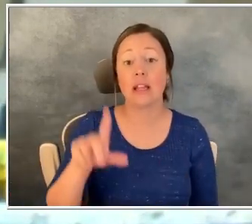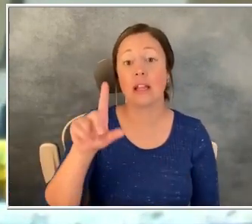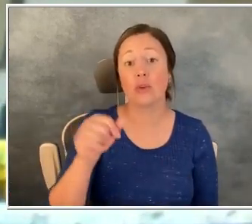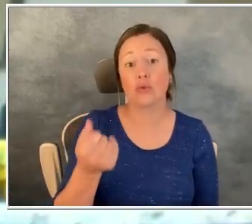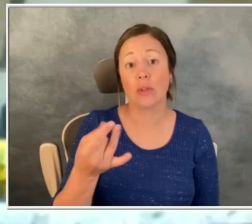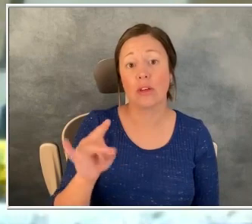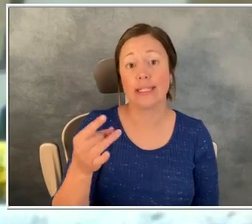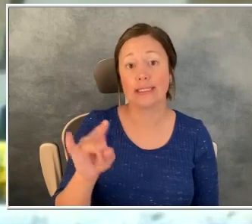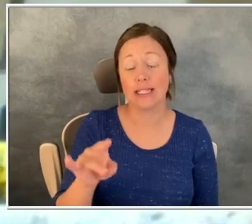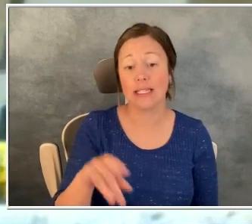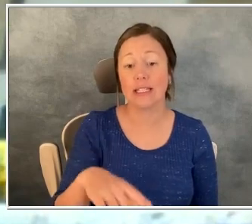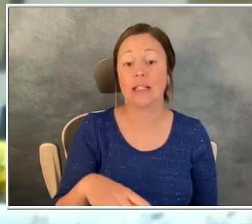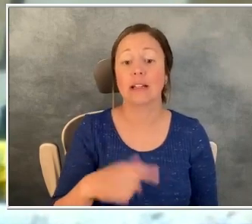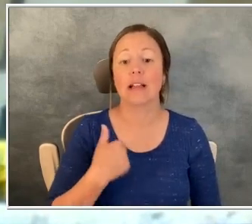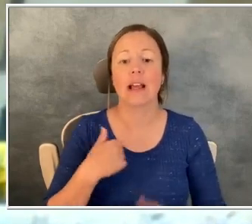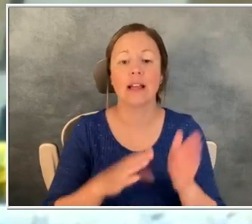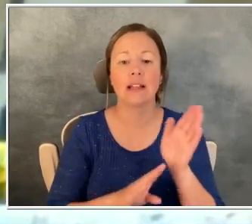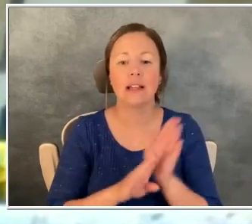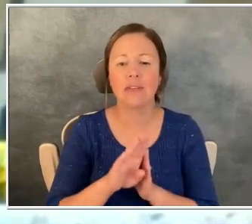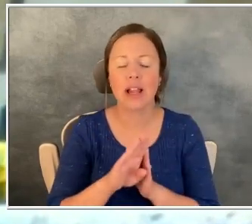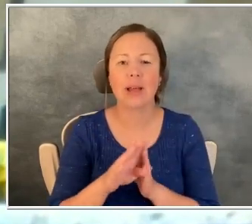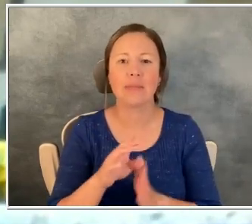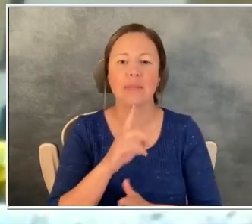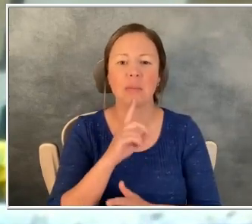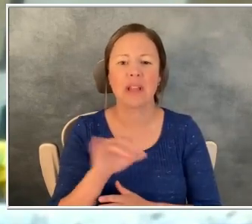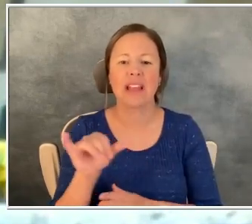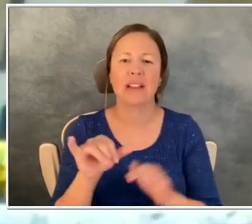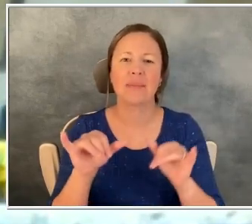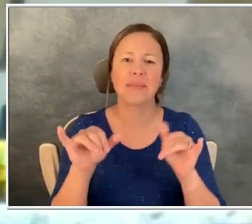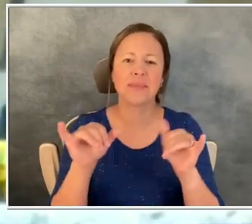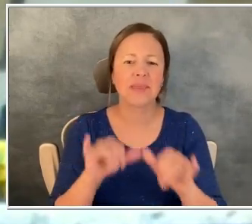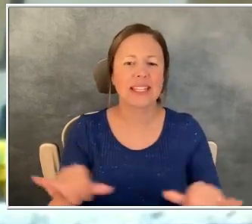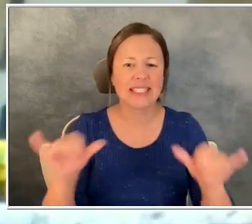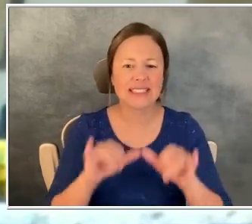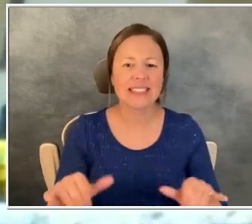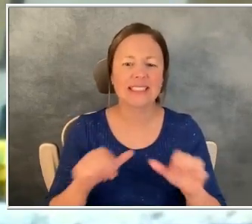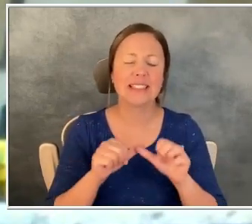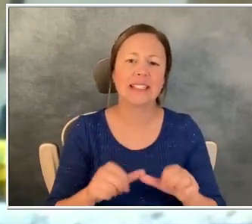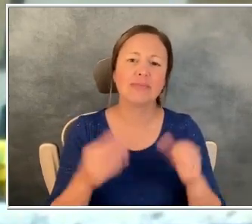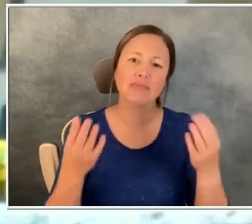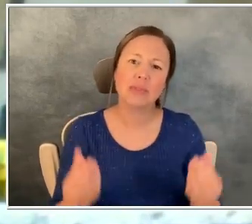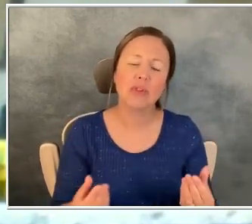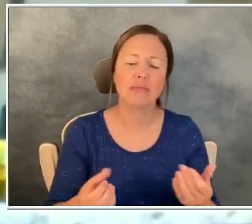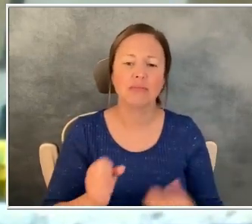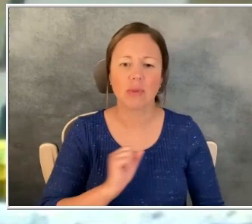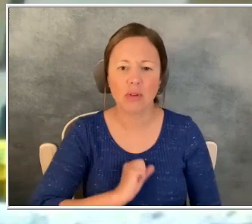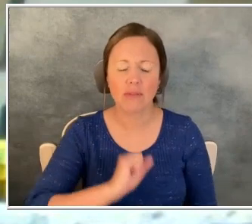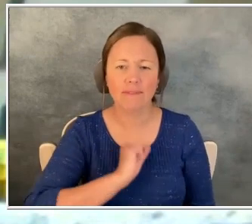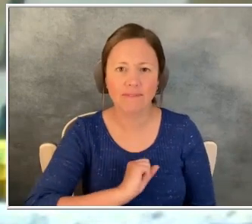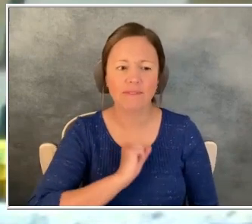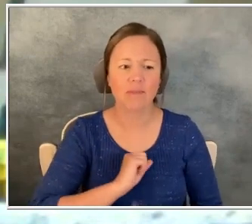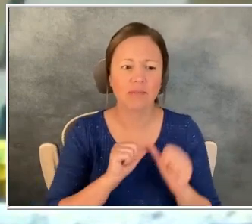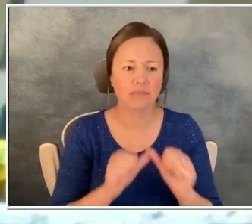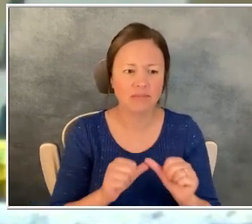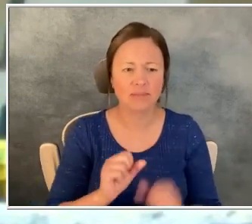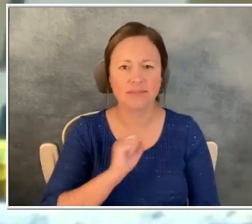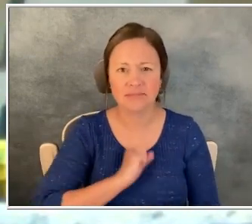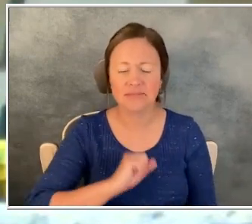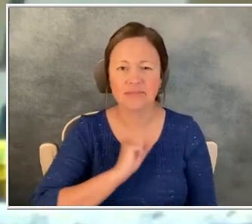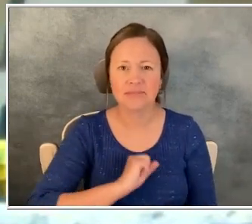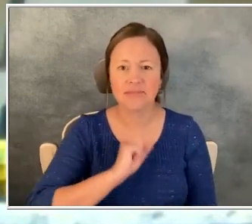I developed a consistent, just kind of a soft cough and I coughed for